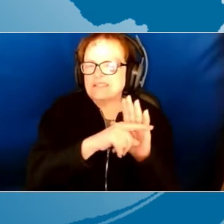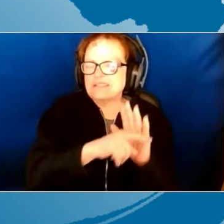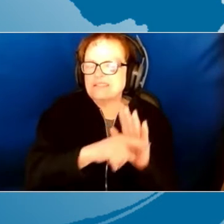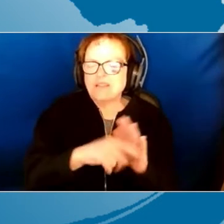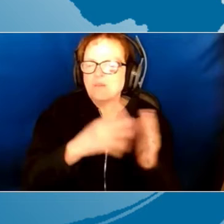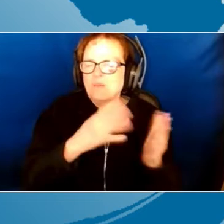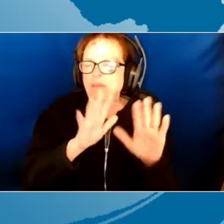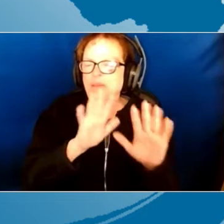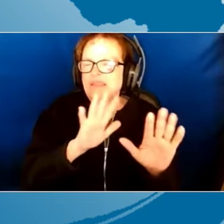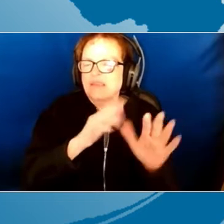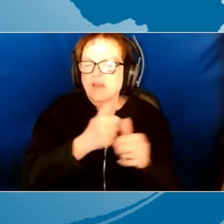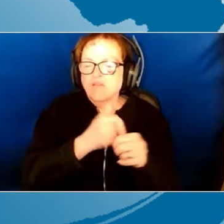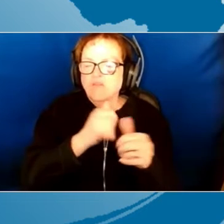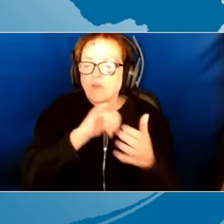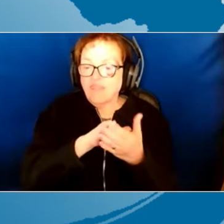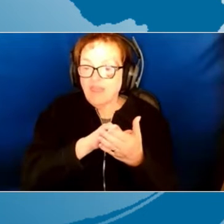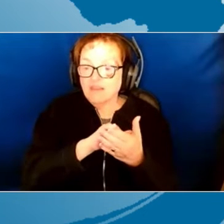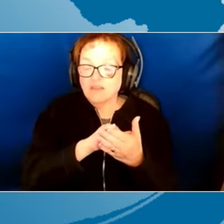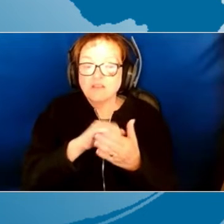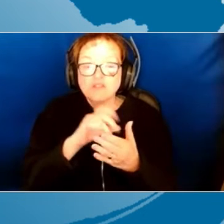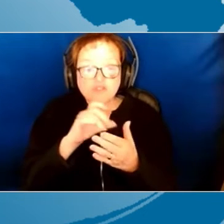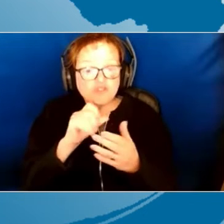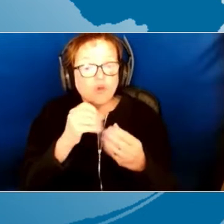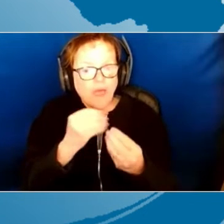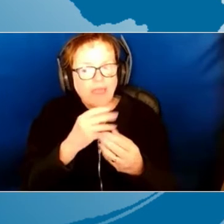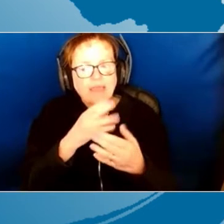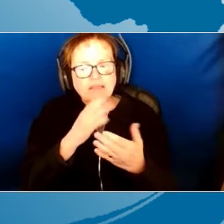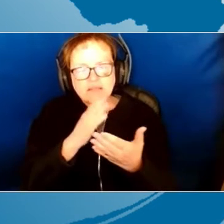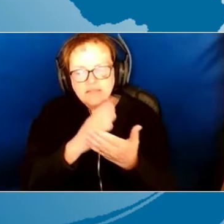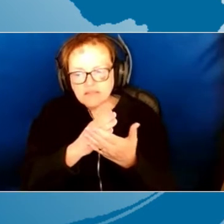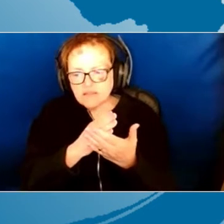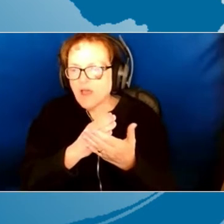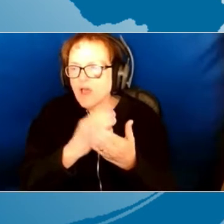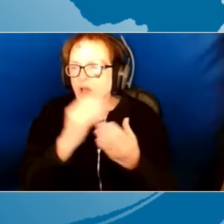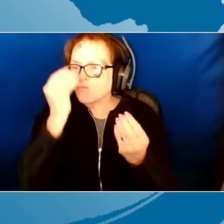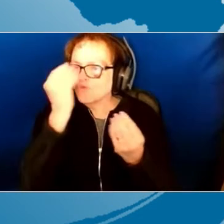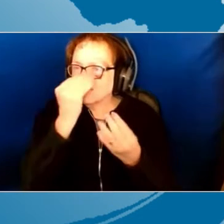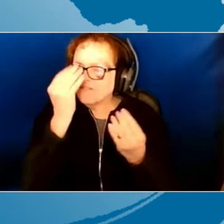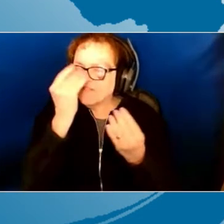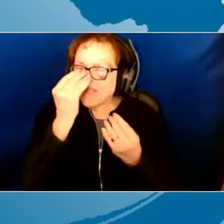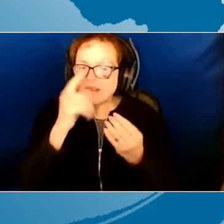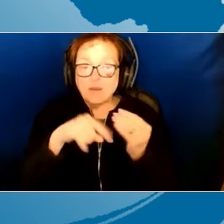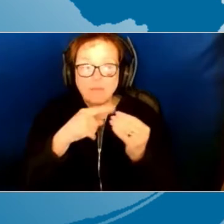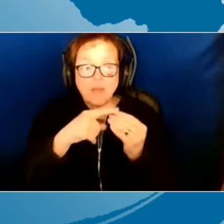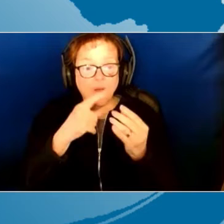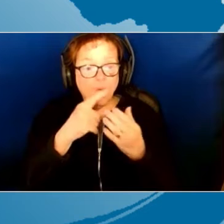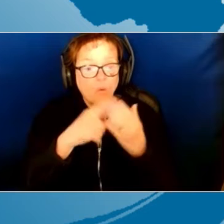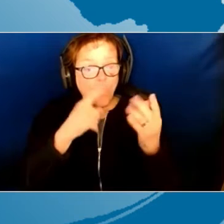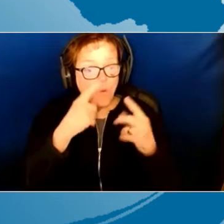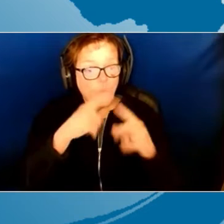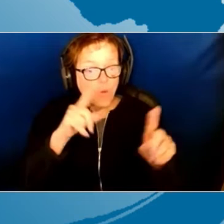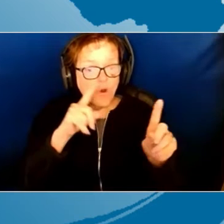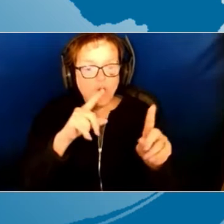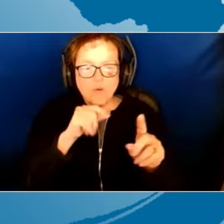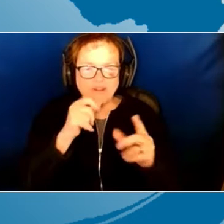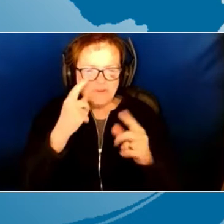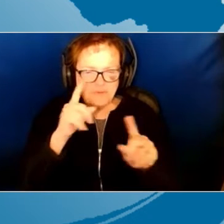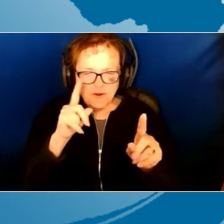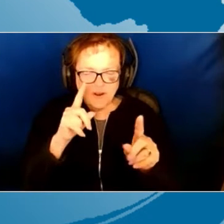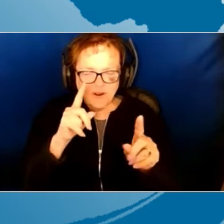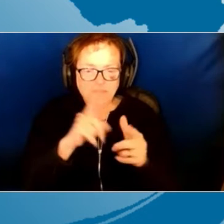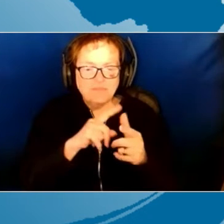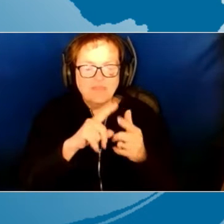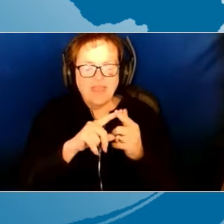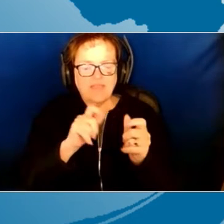that idea? So I can pause and have them reflect and think about what would work, what wouldn't work, and then